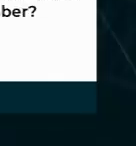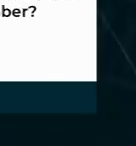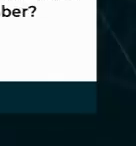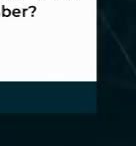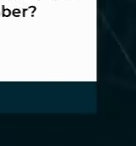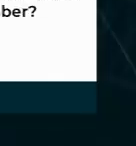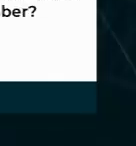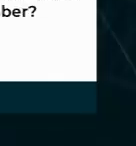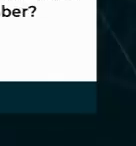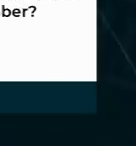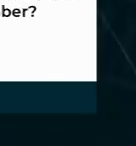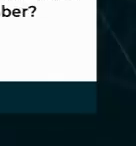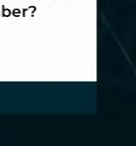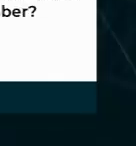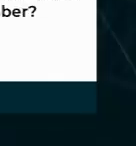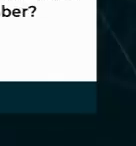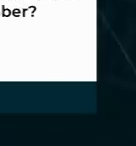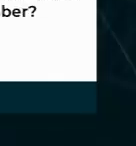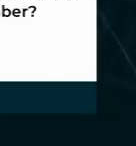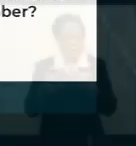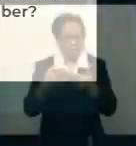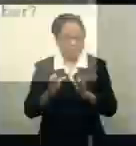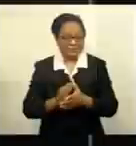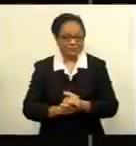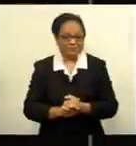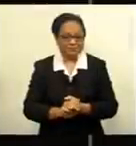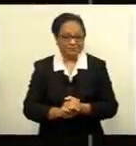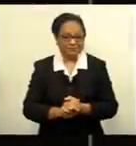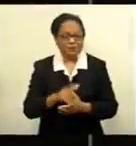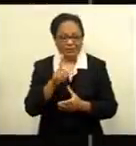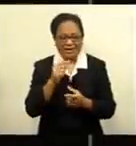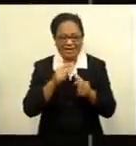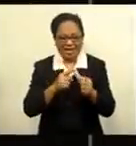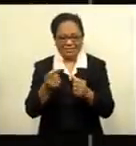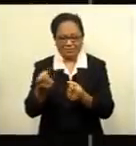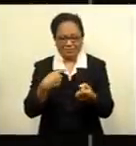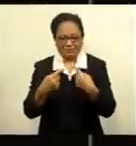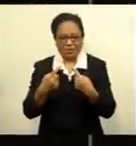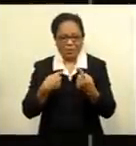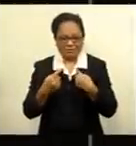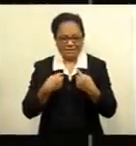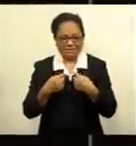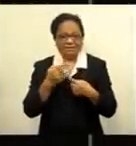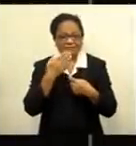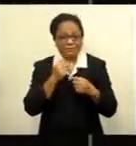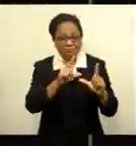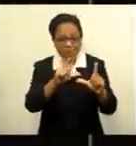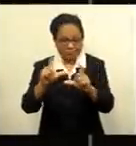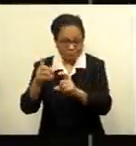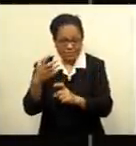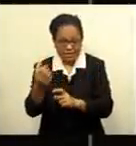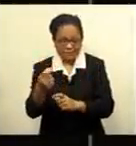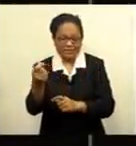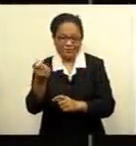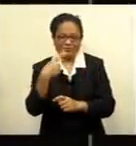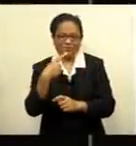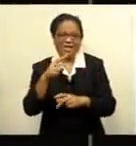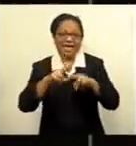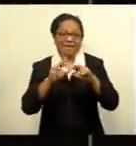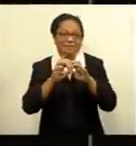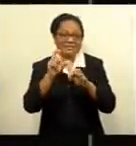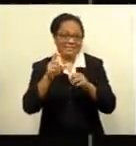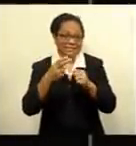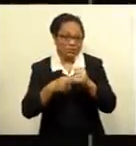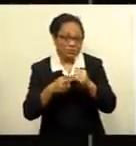our FPC News website to take part. And remember to send us newsworthy pictures and videos, fpcnews at fpc